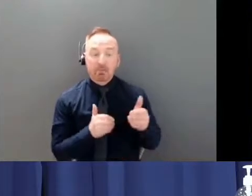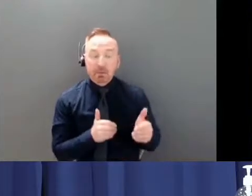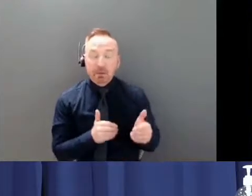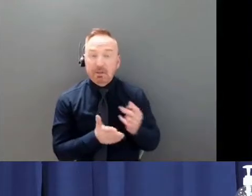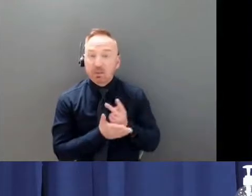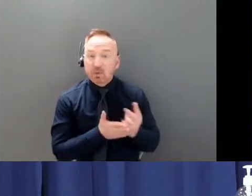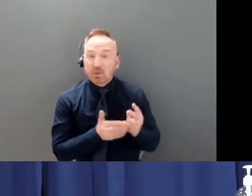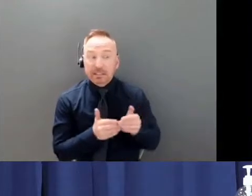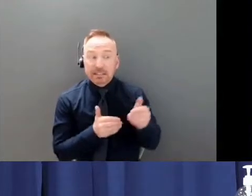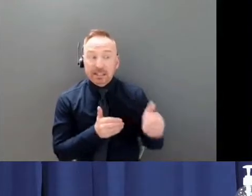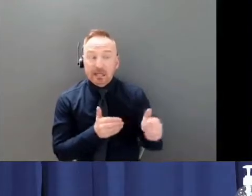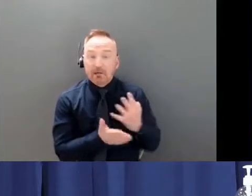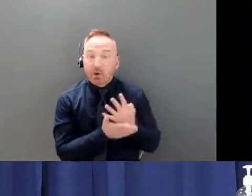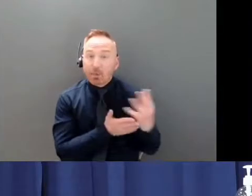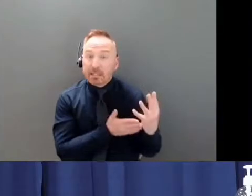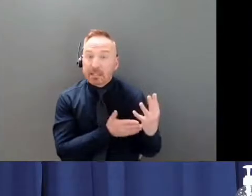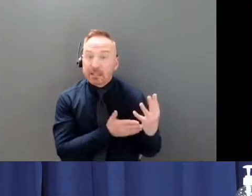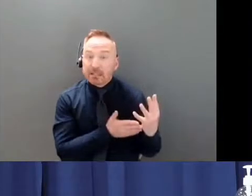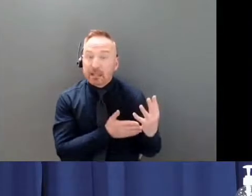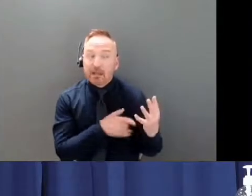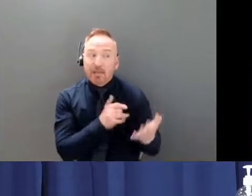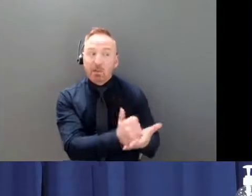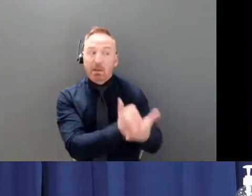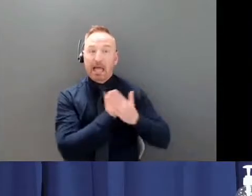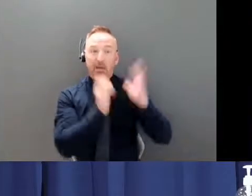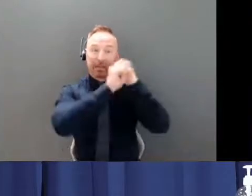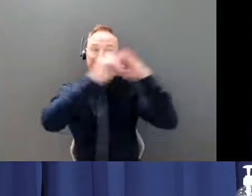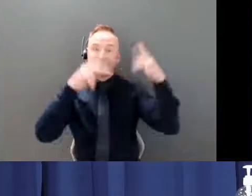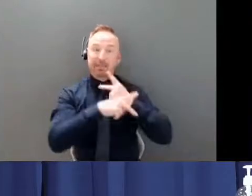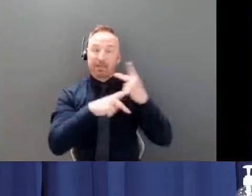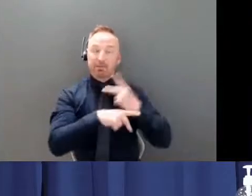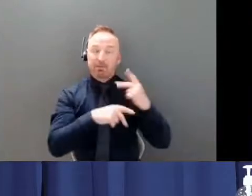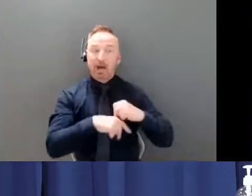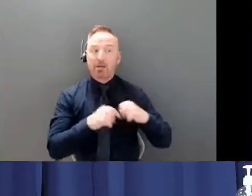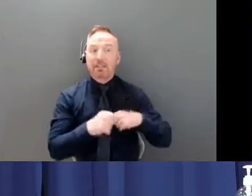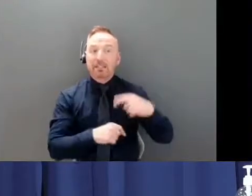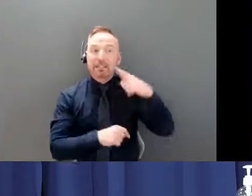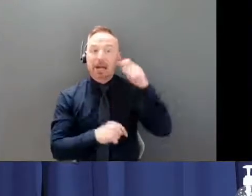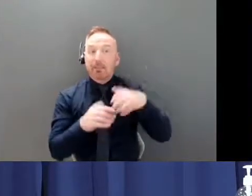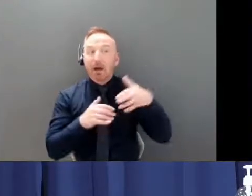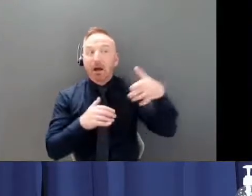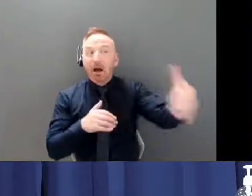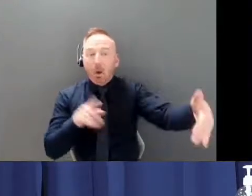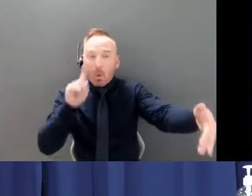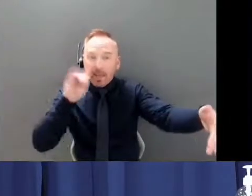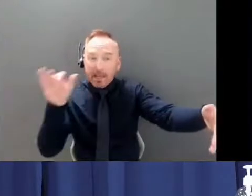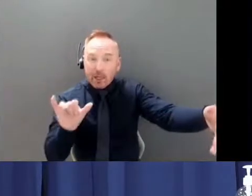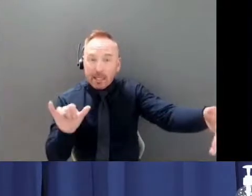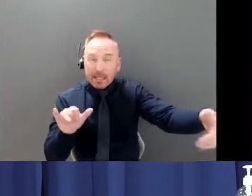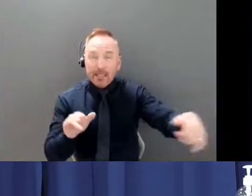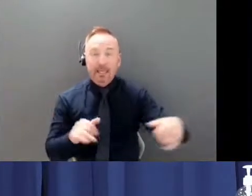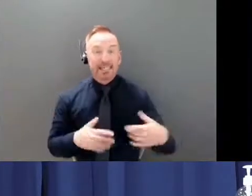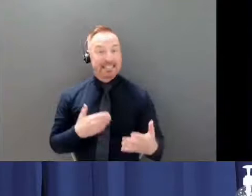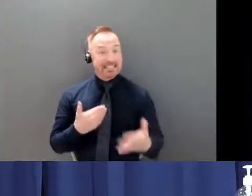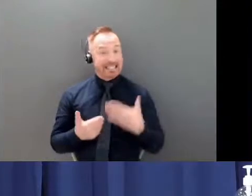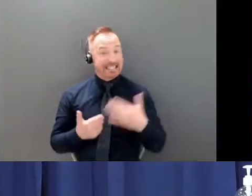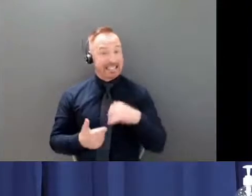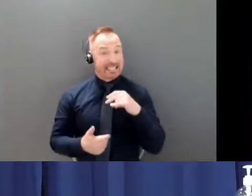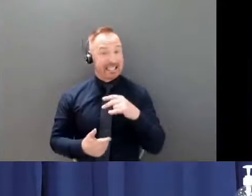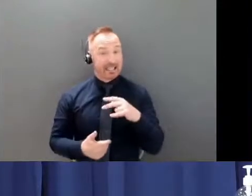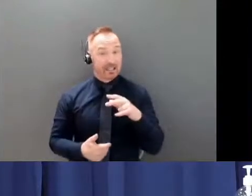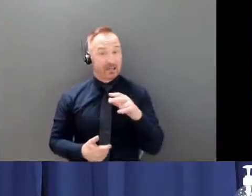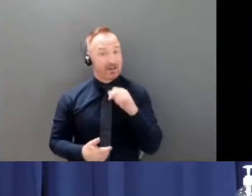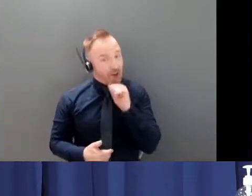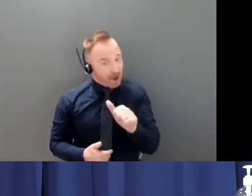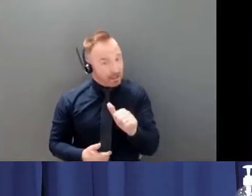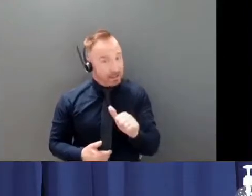summer will look like it won't be easy it's not a lockdown but if we do nothing the current wave